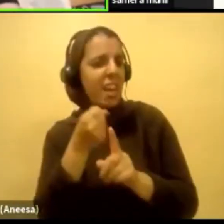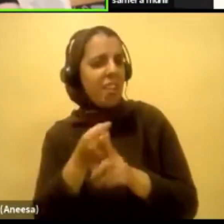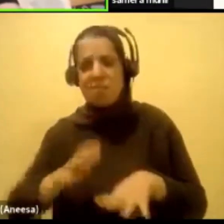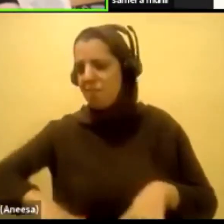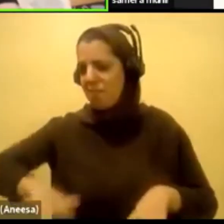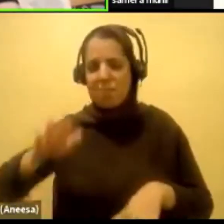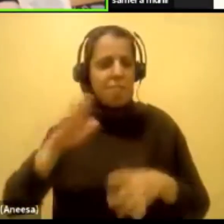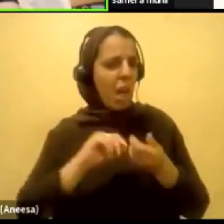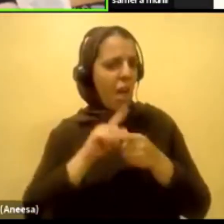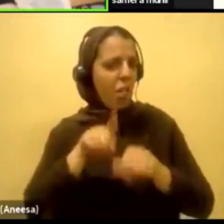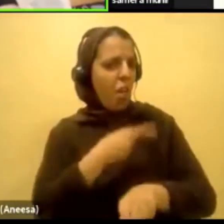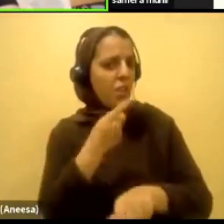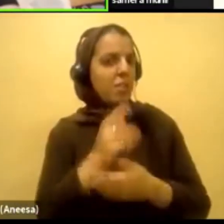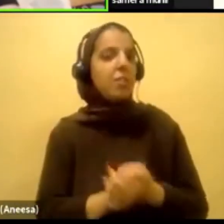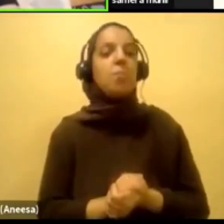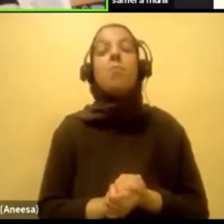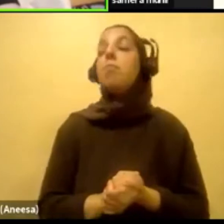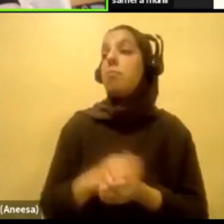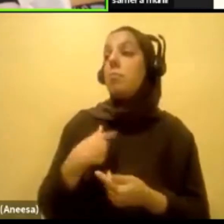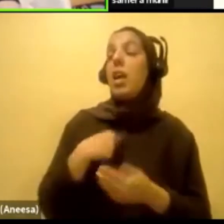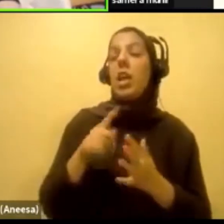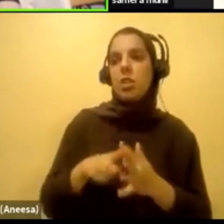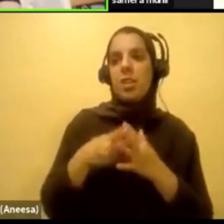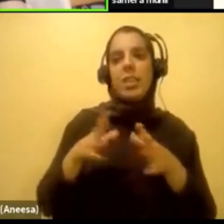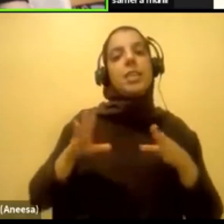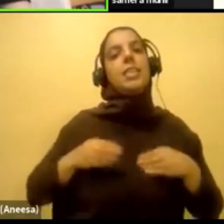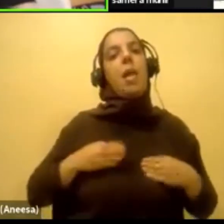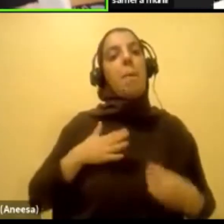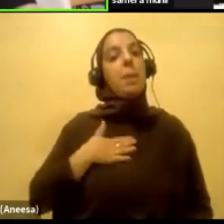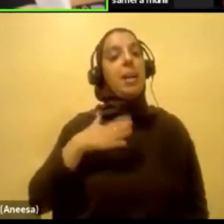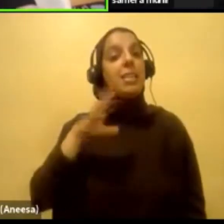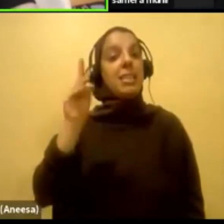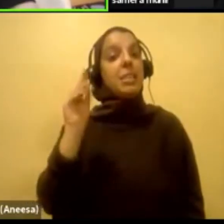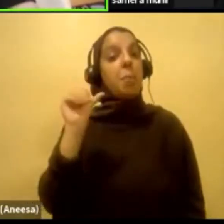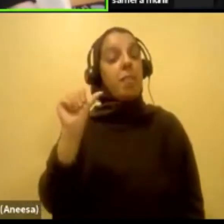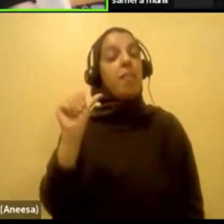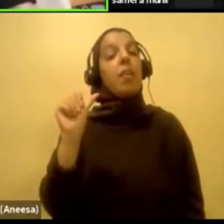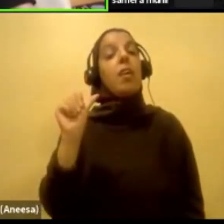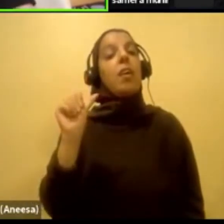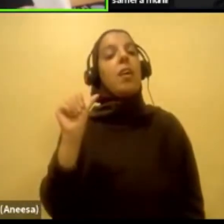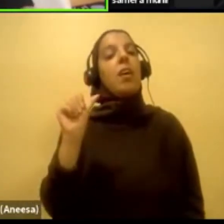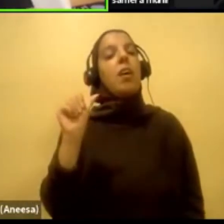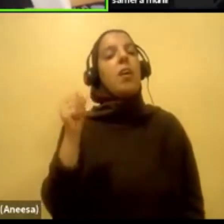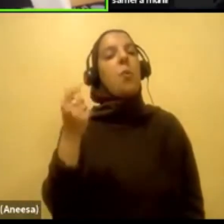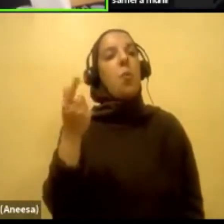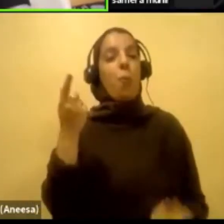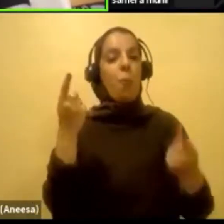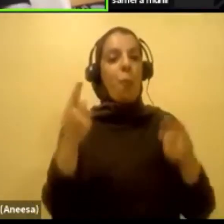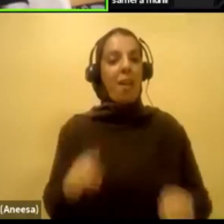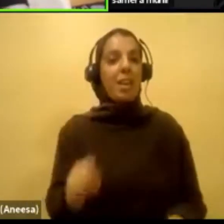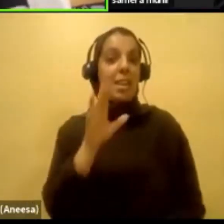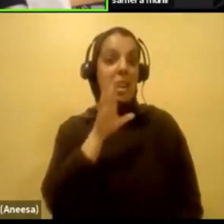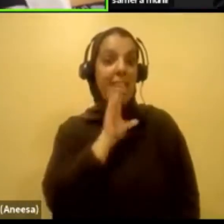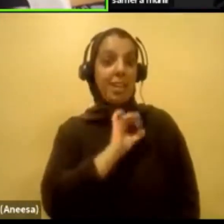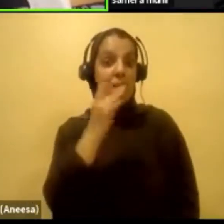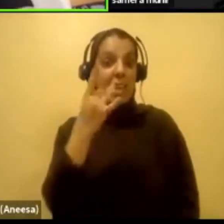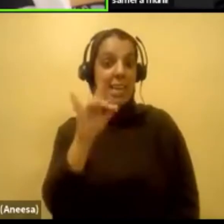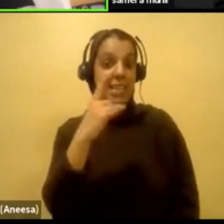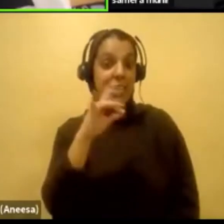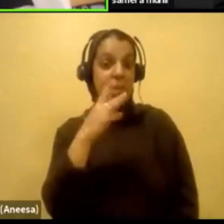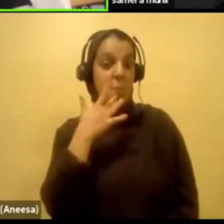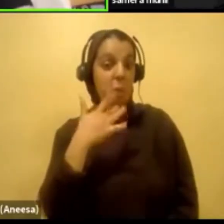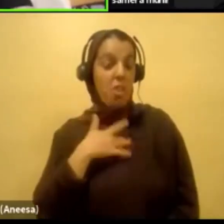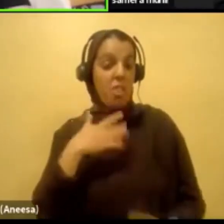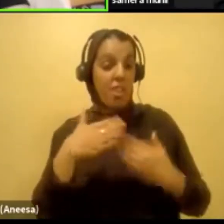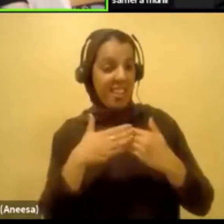So I started to come to terms with my disability. I'd say a bit after my 18th birthday. You know, that's when